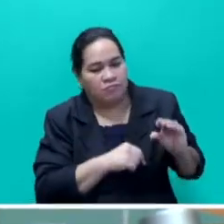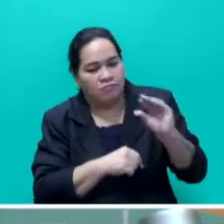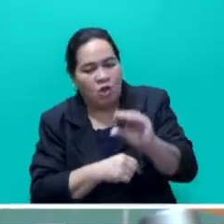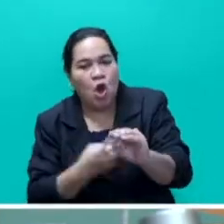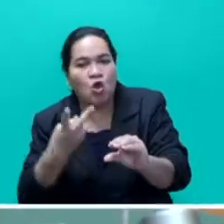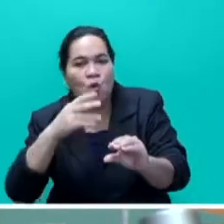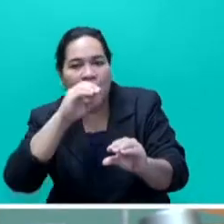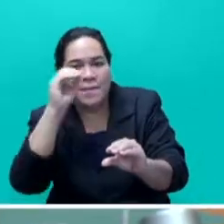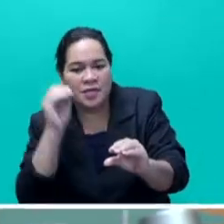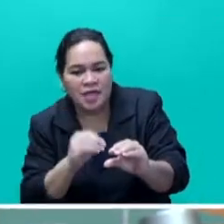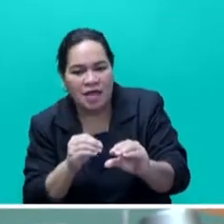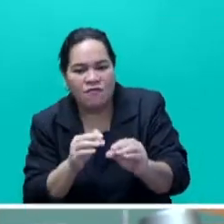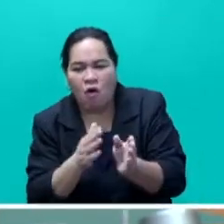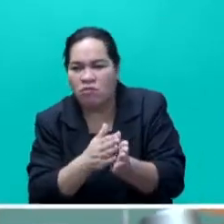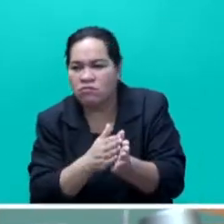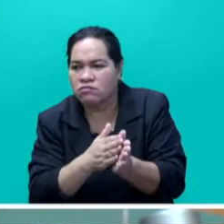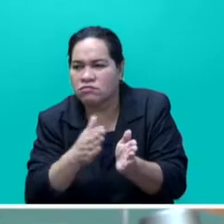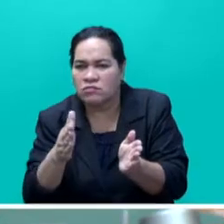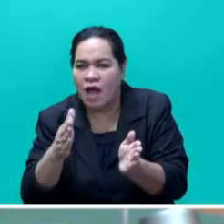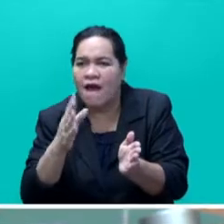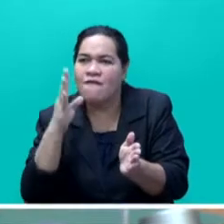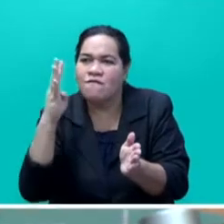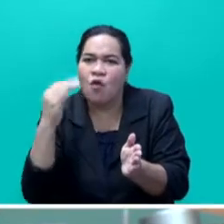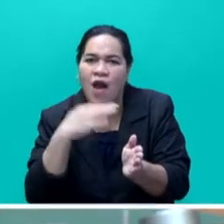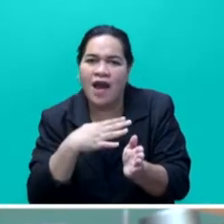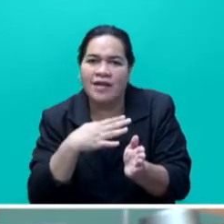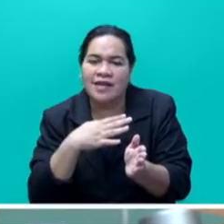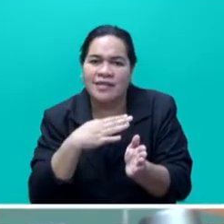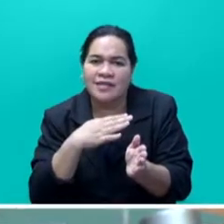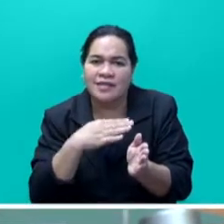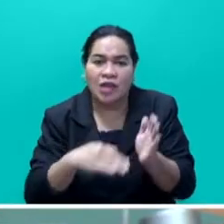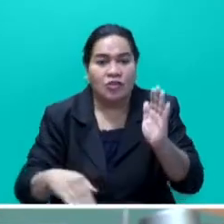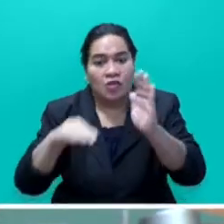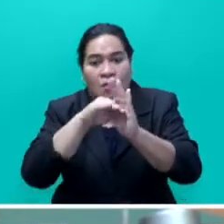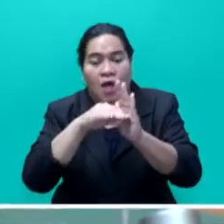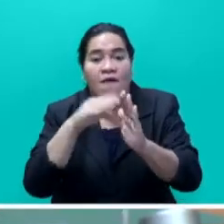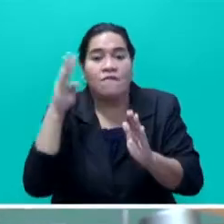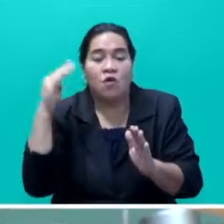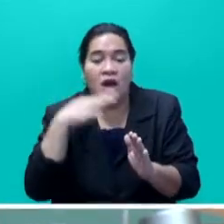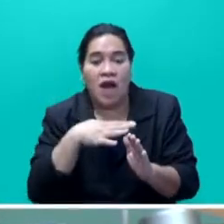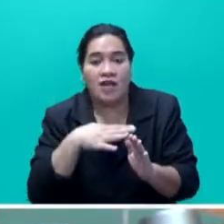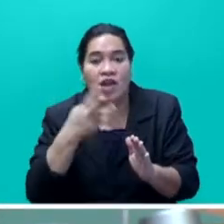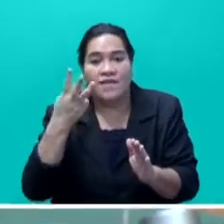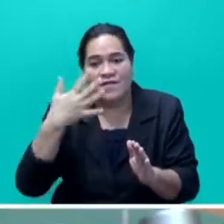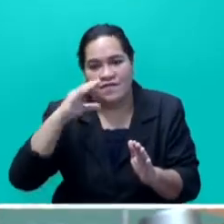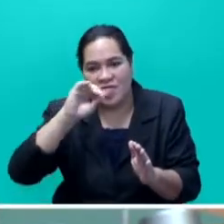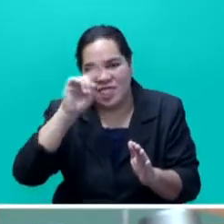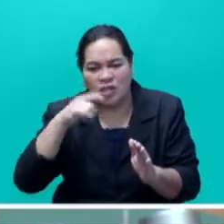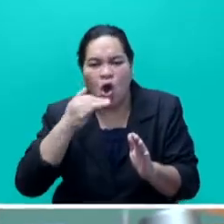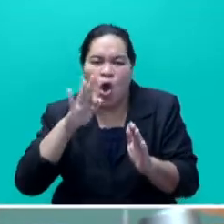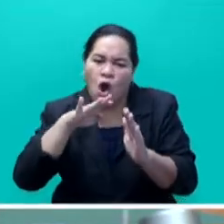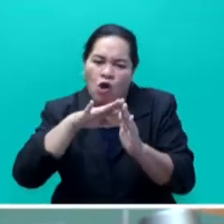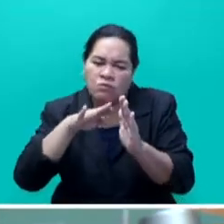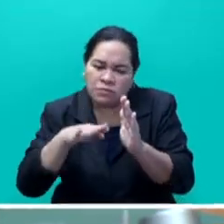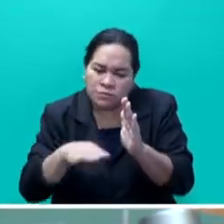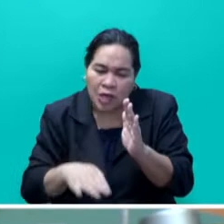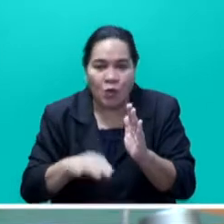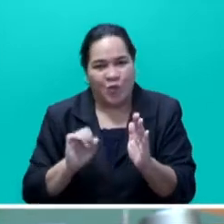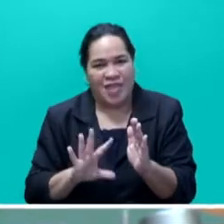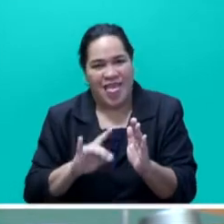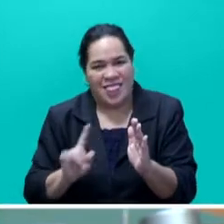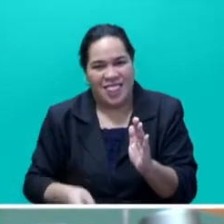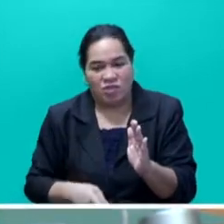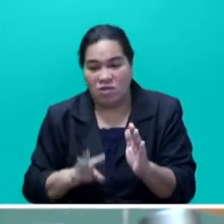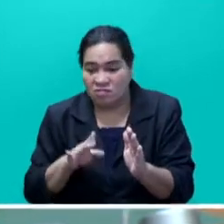for a maximum of about 250,000 loan and a minimum of about 10,000 loan, Mr Speaker Sayer. So of this loan, whatever amount